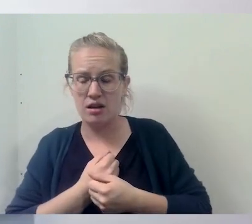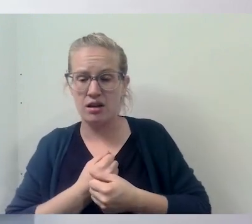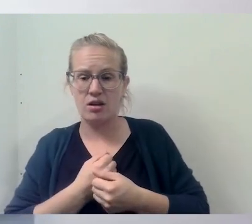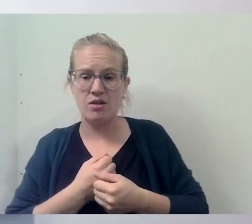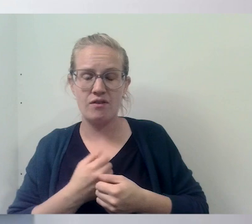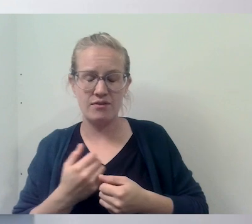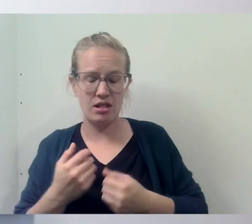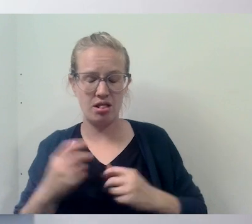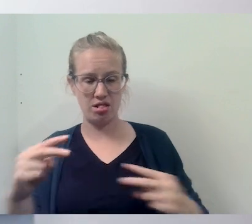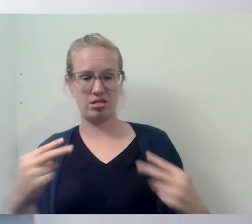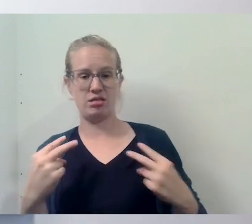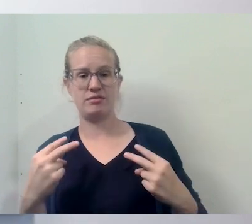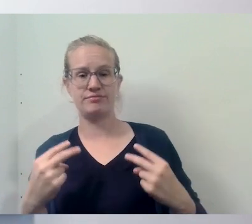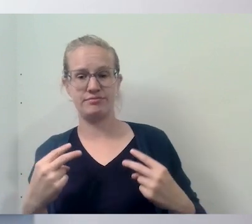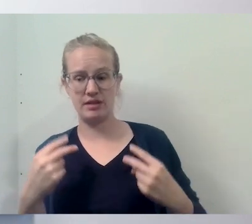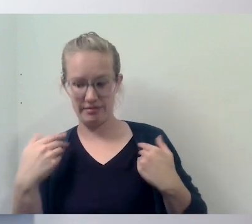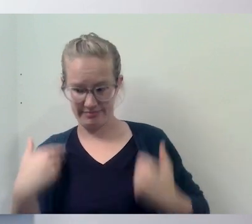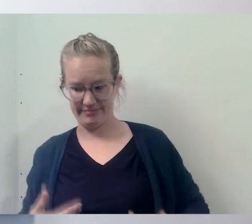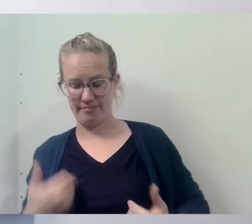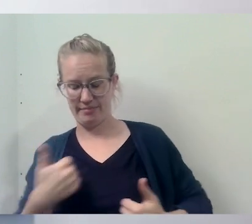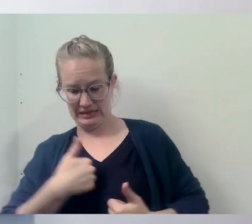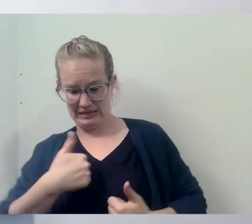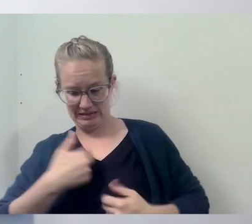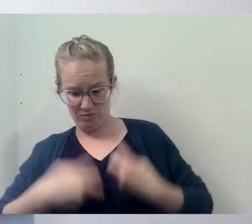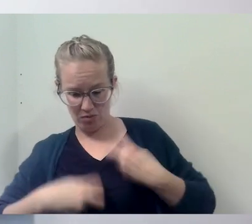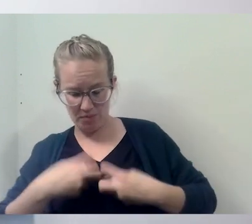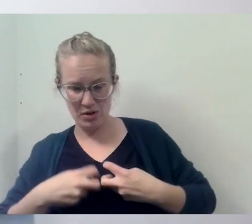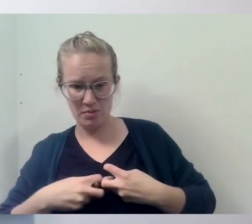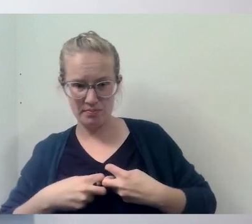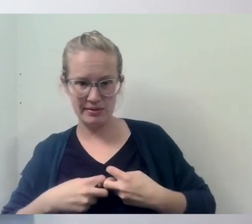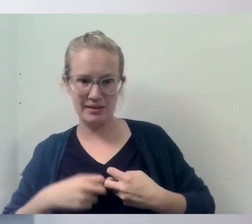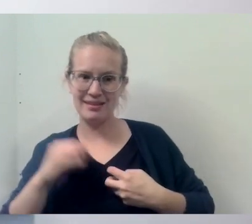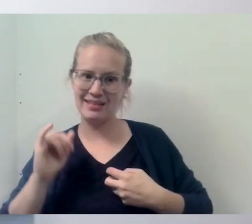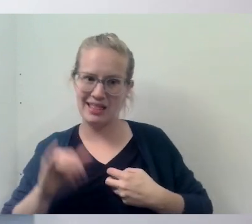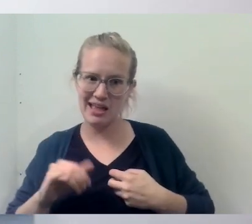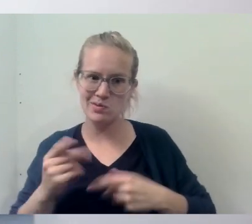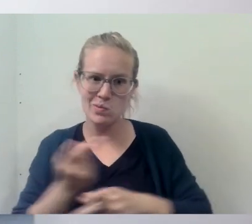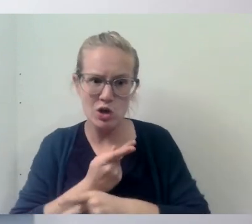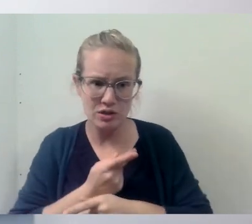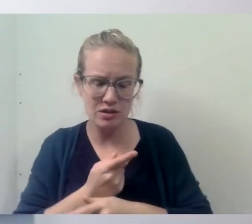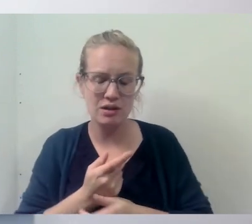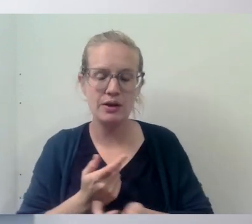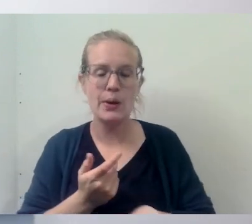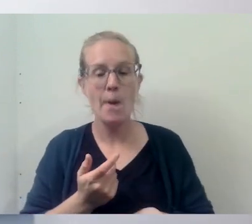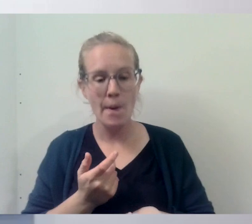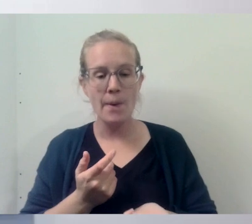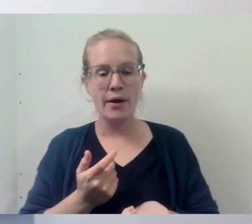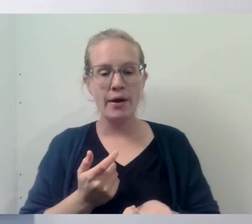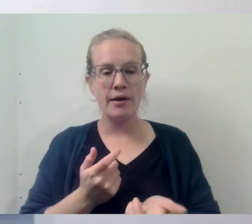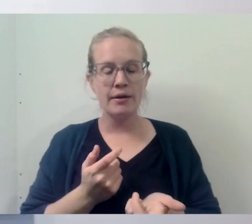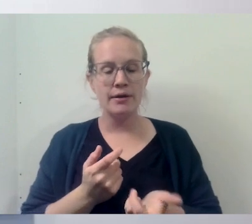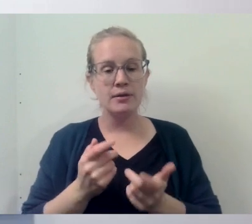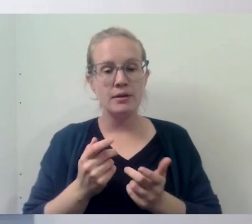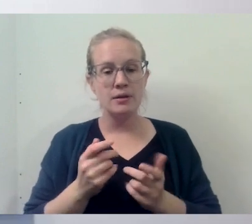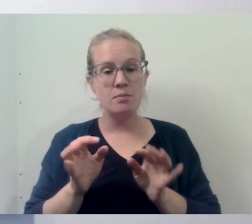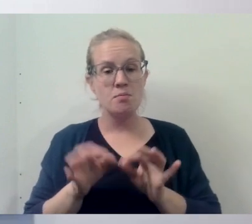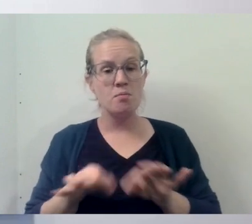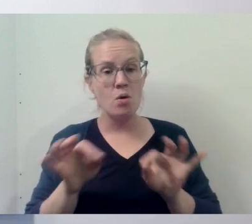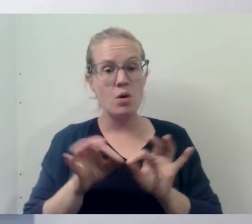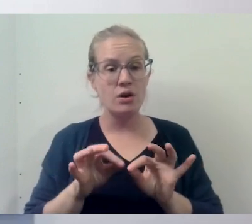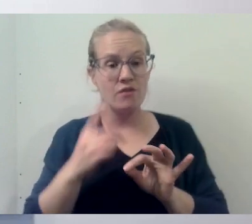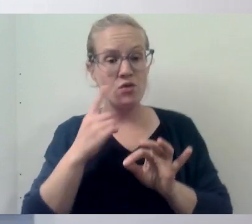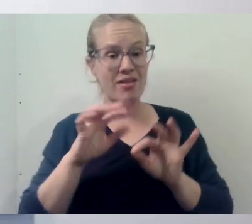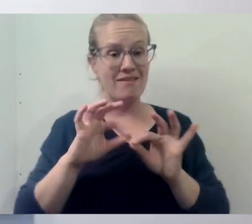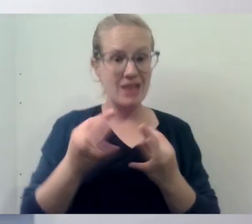they see themselves as the problem, you know? And, and, and so, um, so it's important for